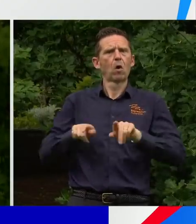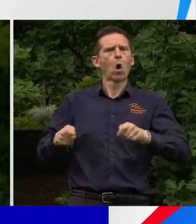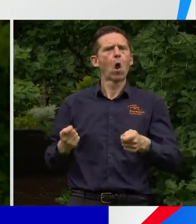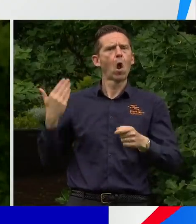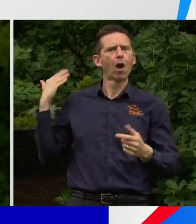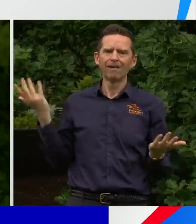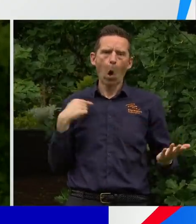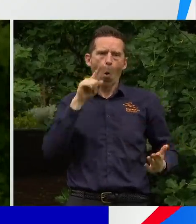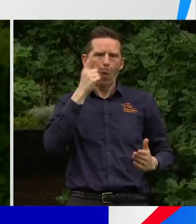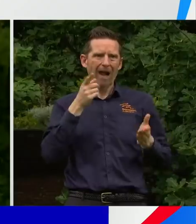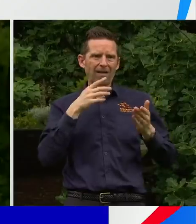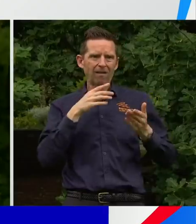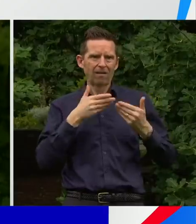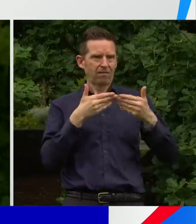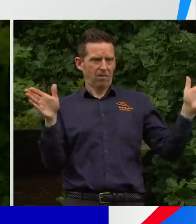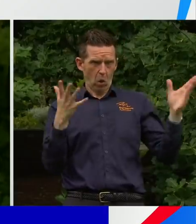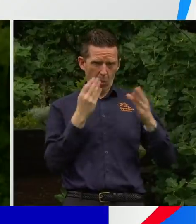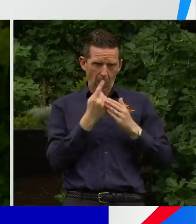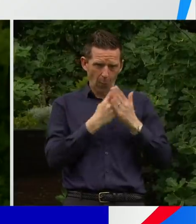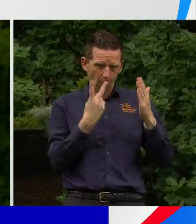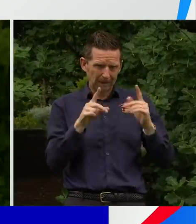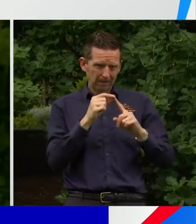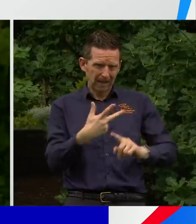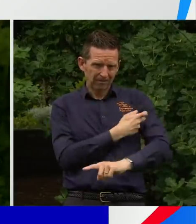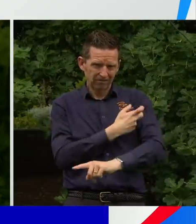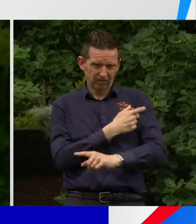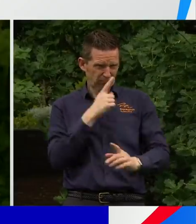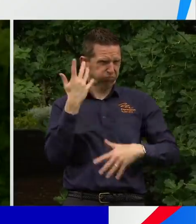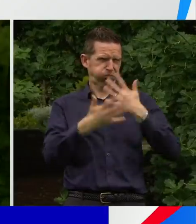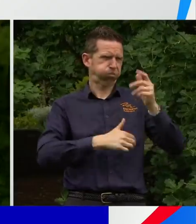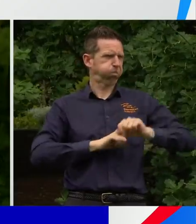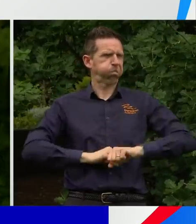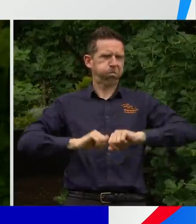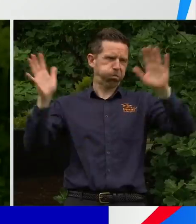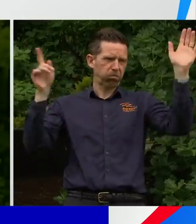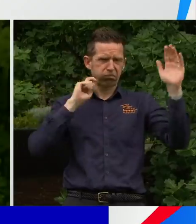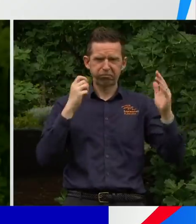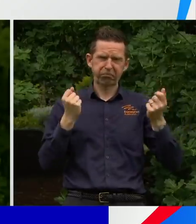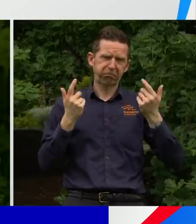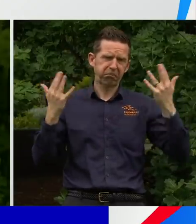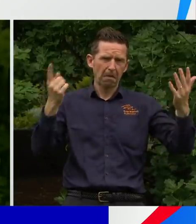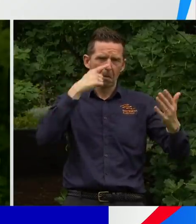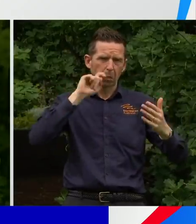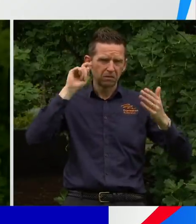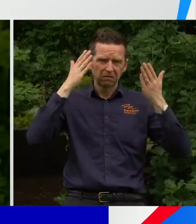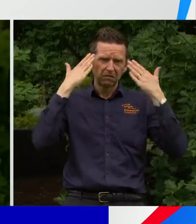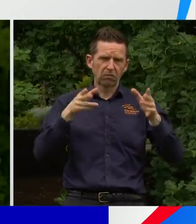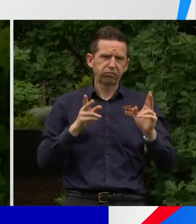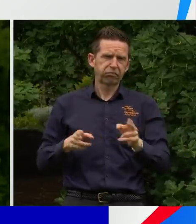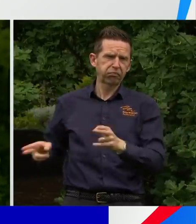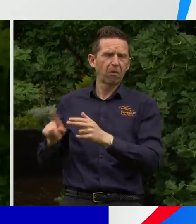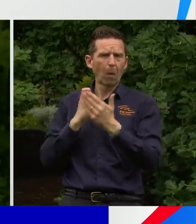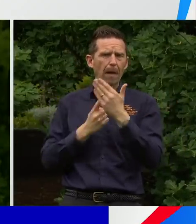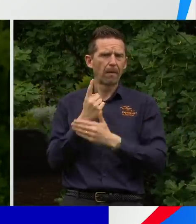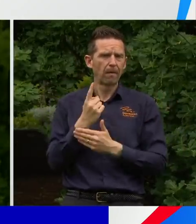not have carried on without restrictions in place, without many, many hundreds of people dying. And again, we thought about that